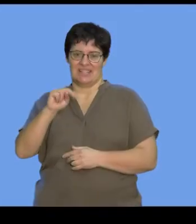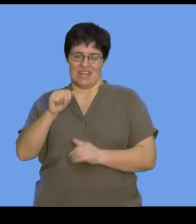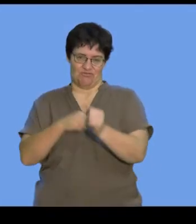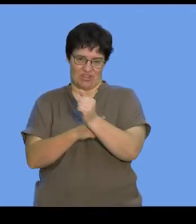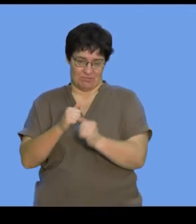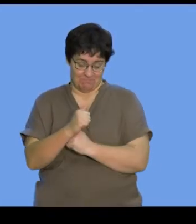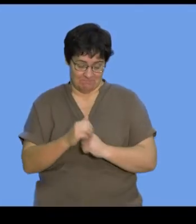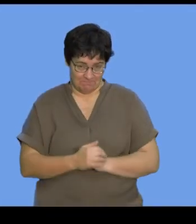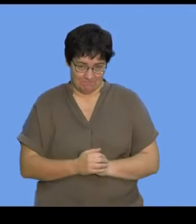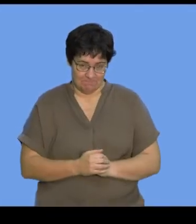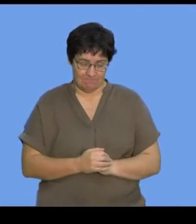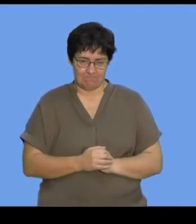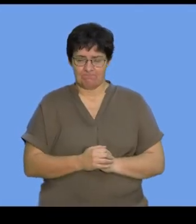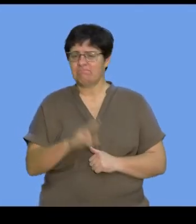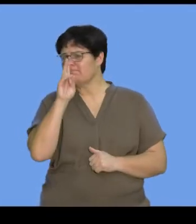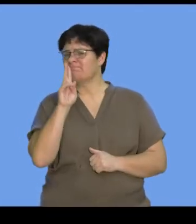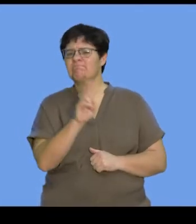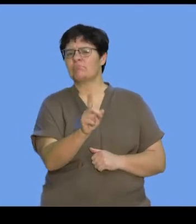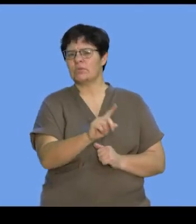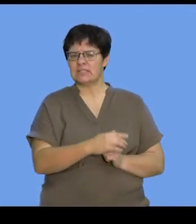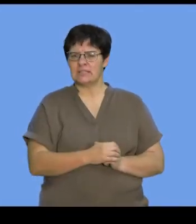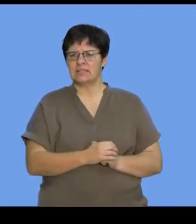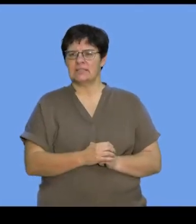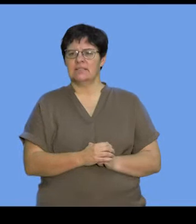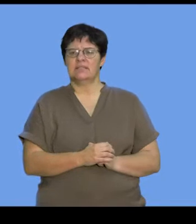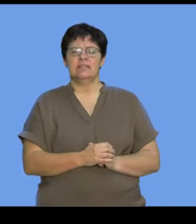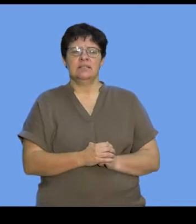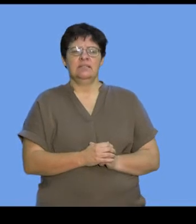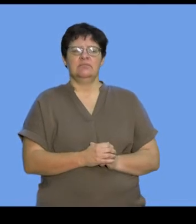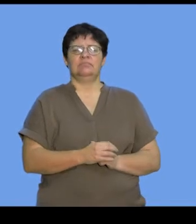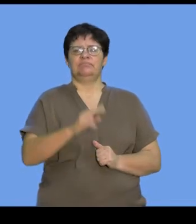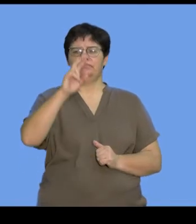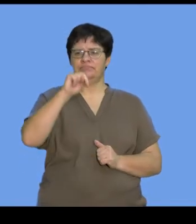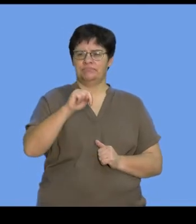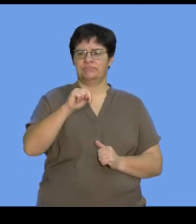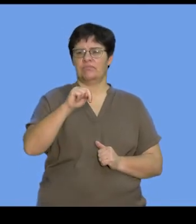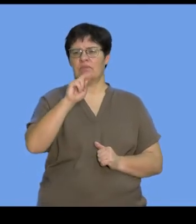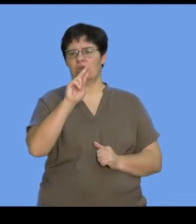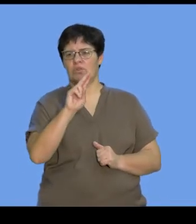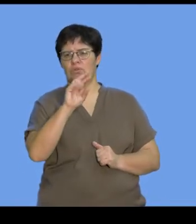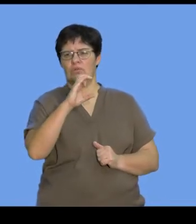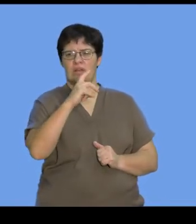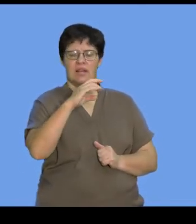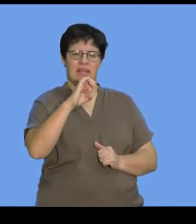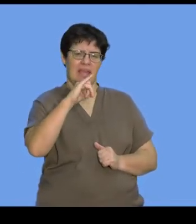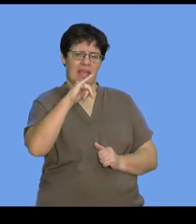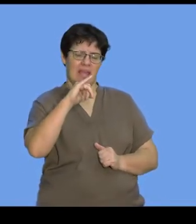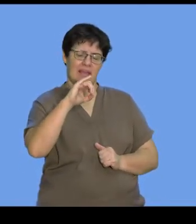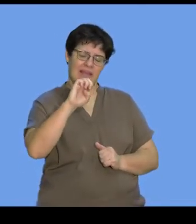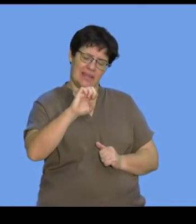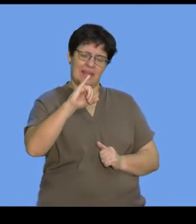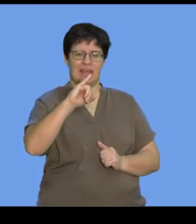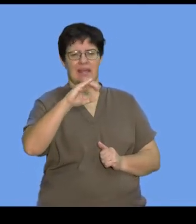So, we've spent some time looking at what are nucleic acids and where they are found. We've looked at, just